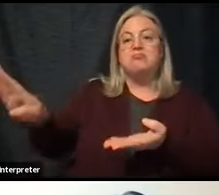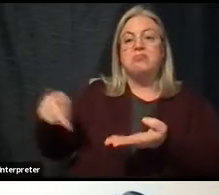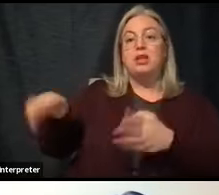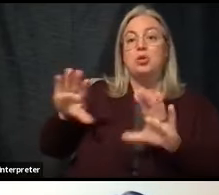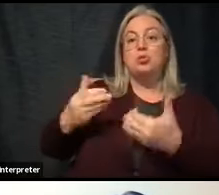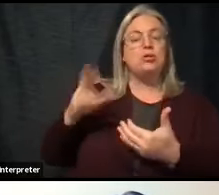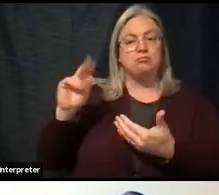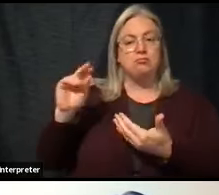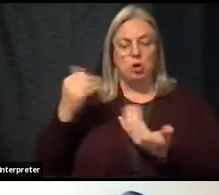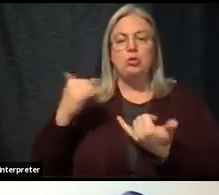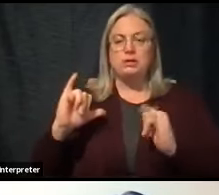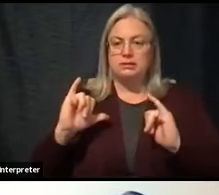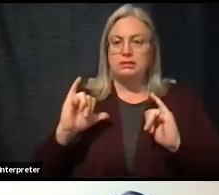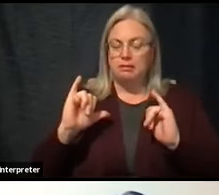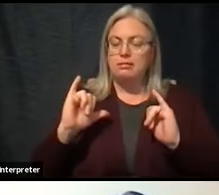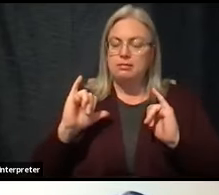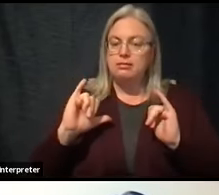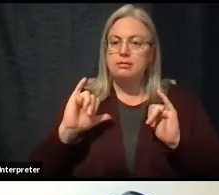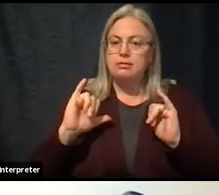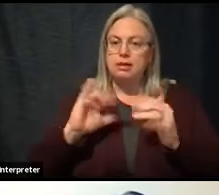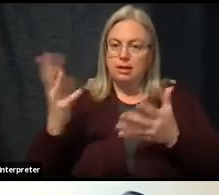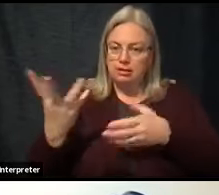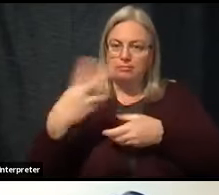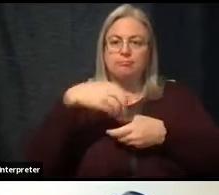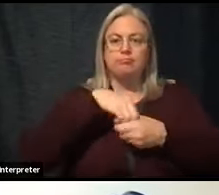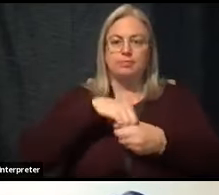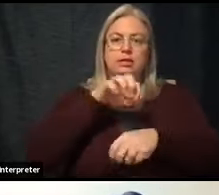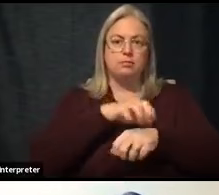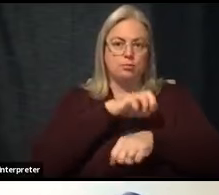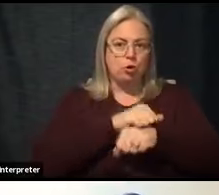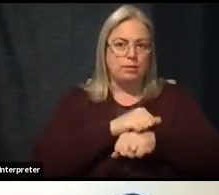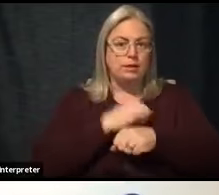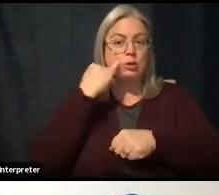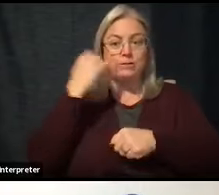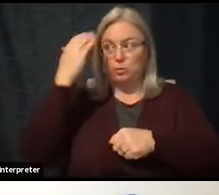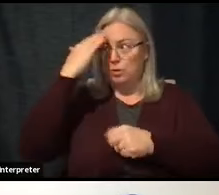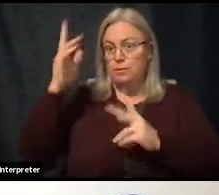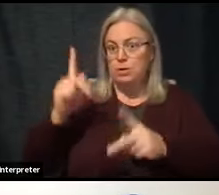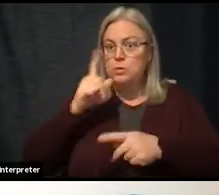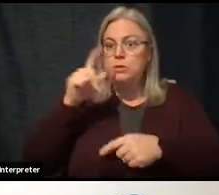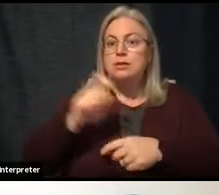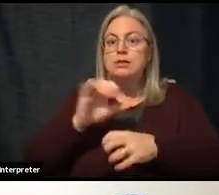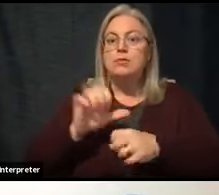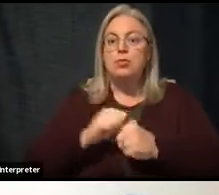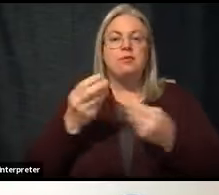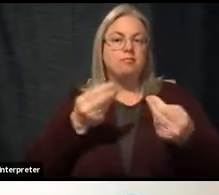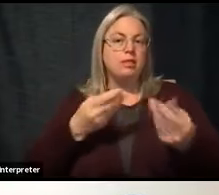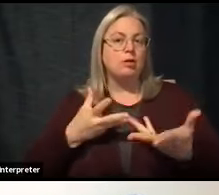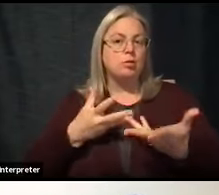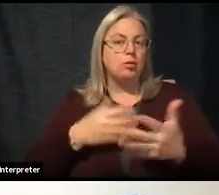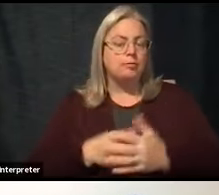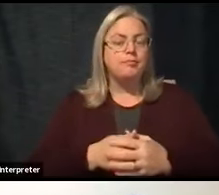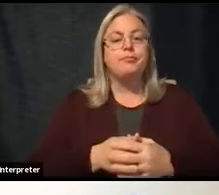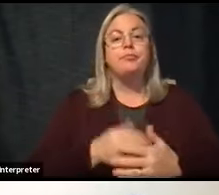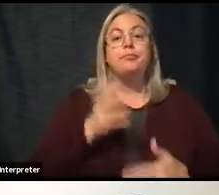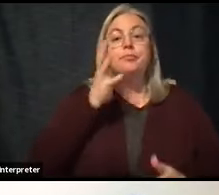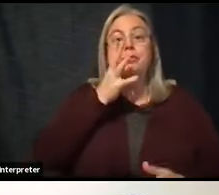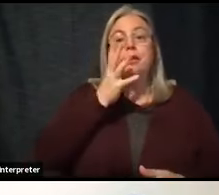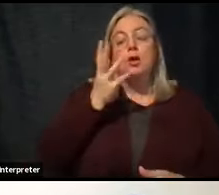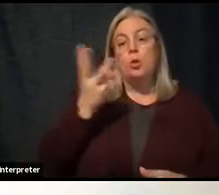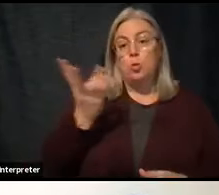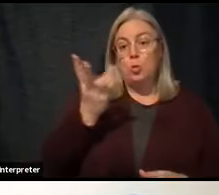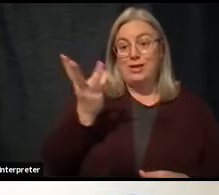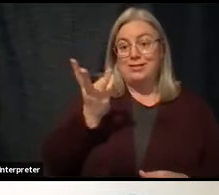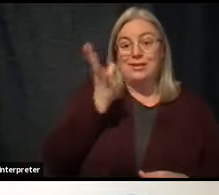have anyone that we have missed or that needs an appointment, please let us know. So, on Wednesday after tomorrow,